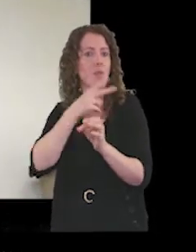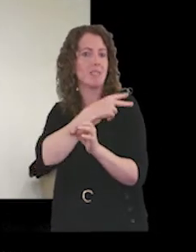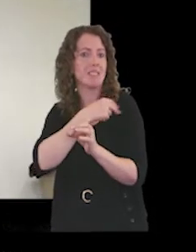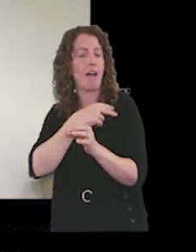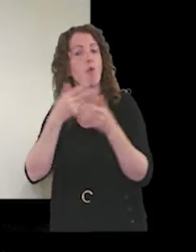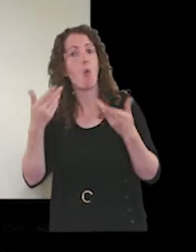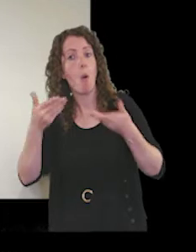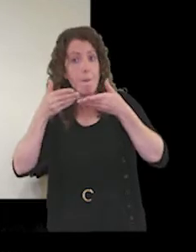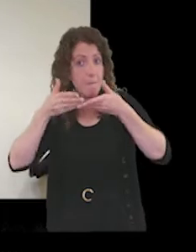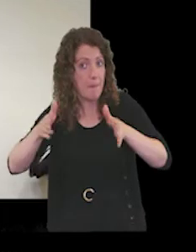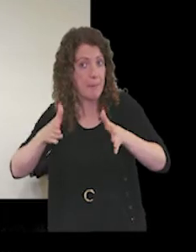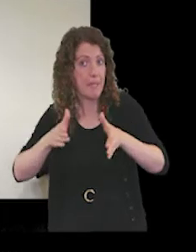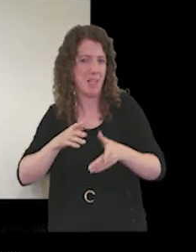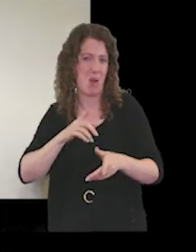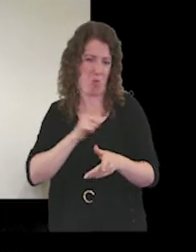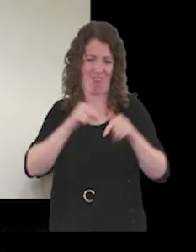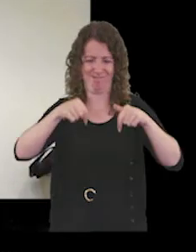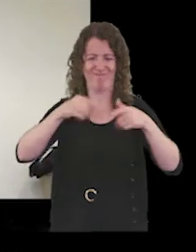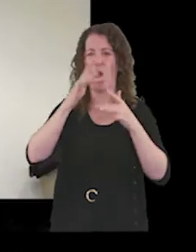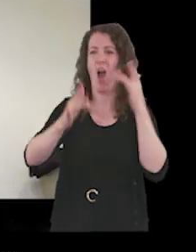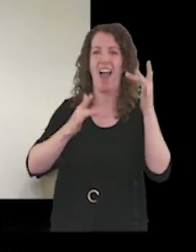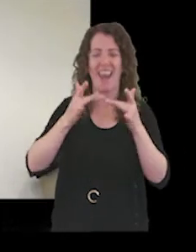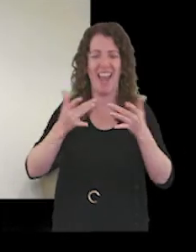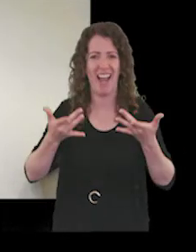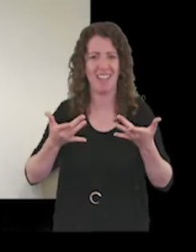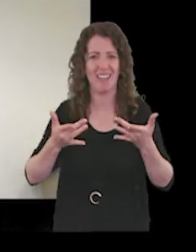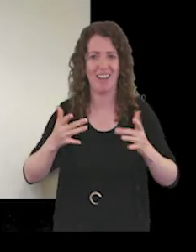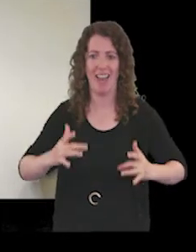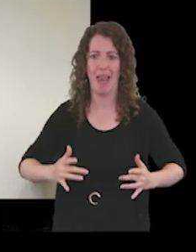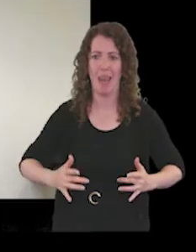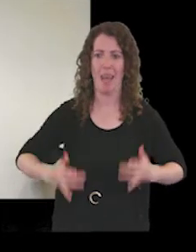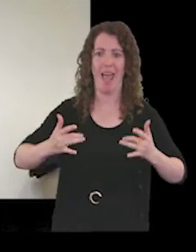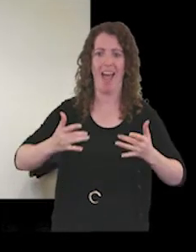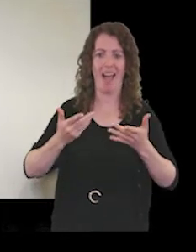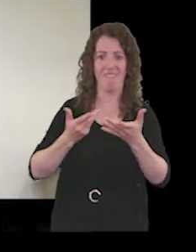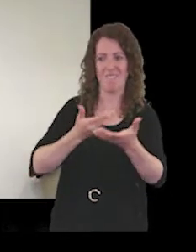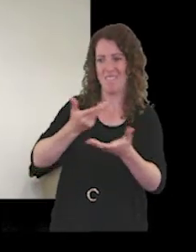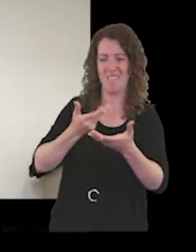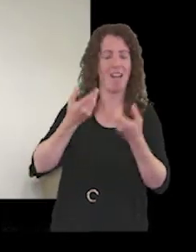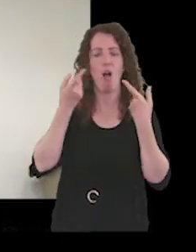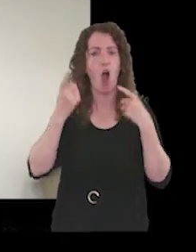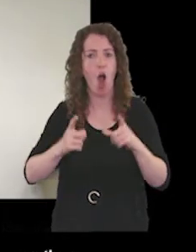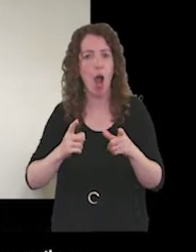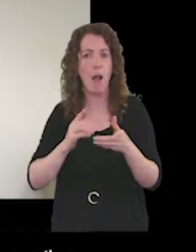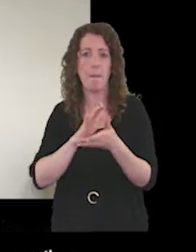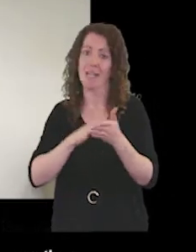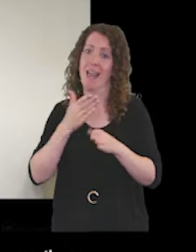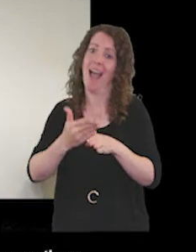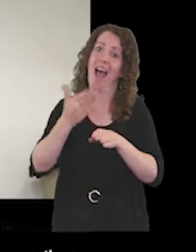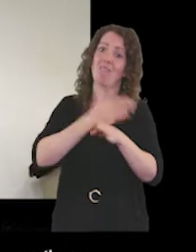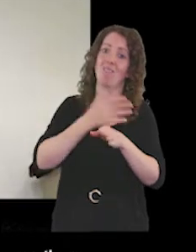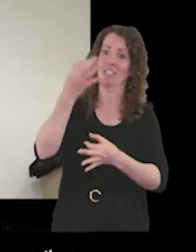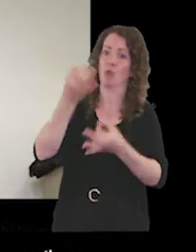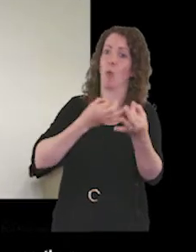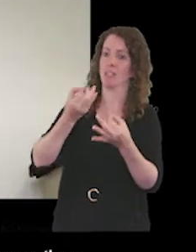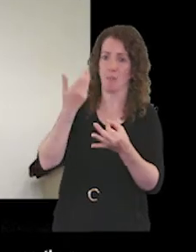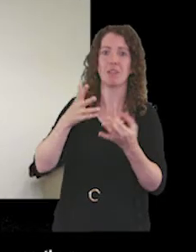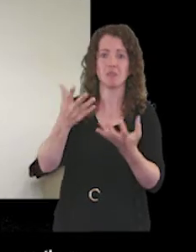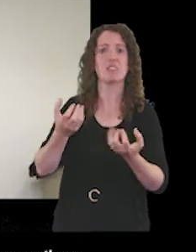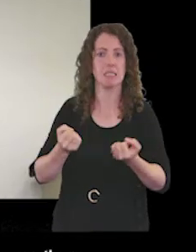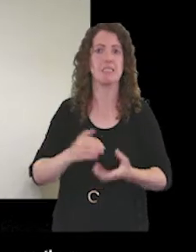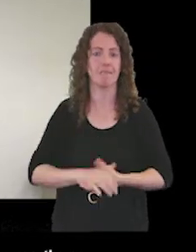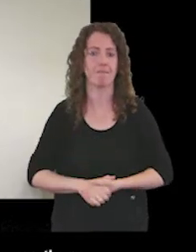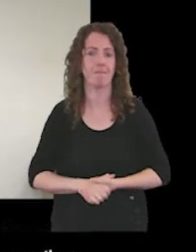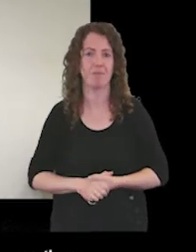and obviously because of the virtual nature of this uh we've we've sought these out in advance and um we've